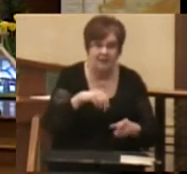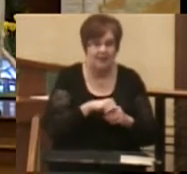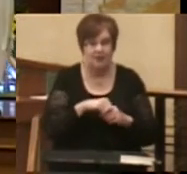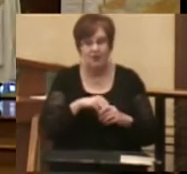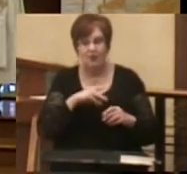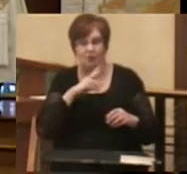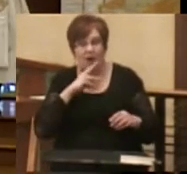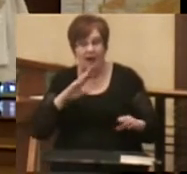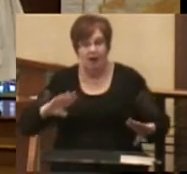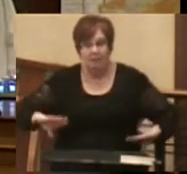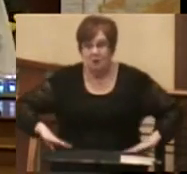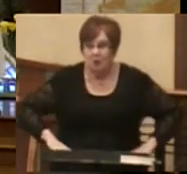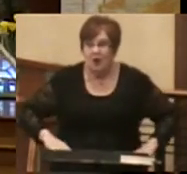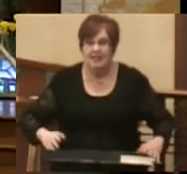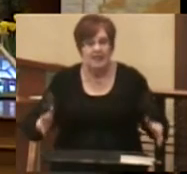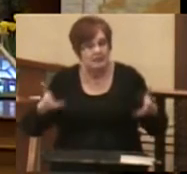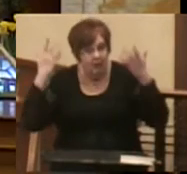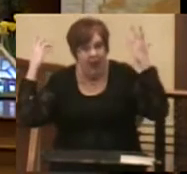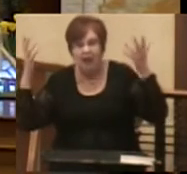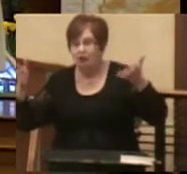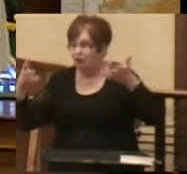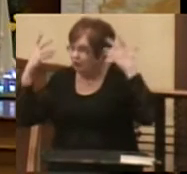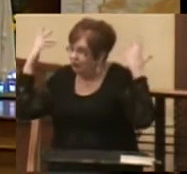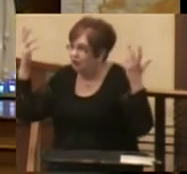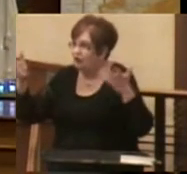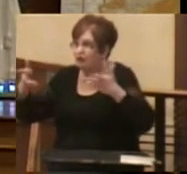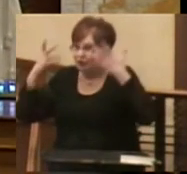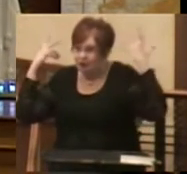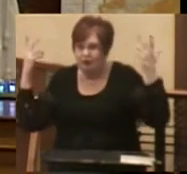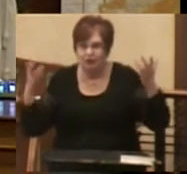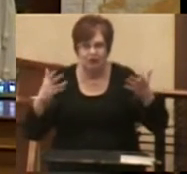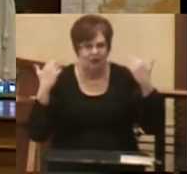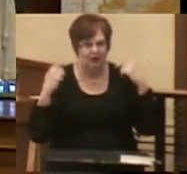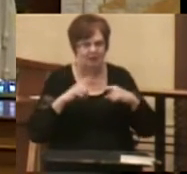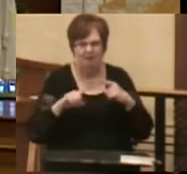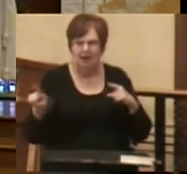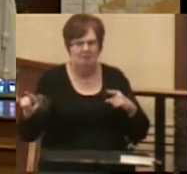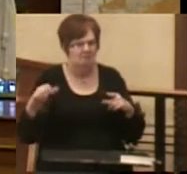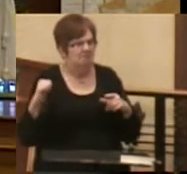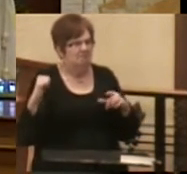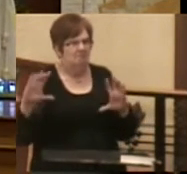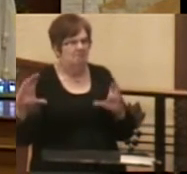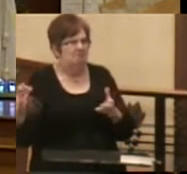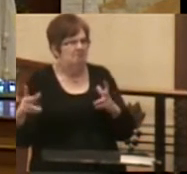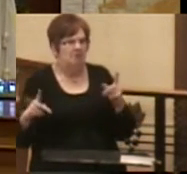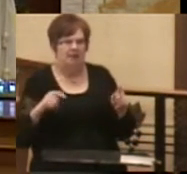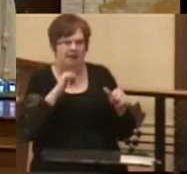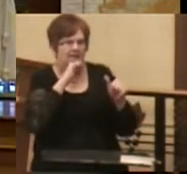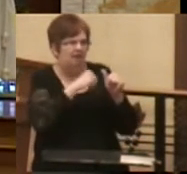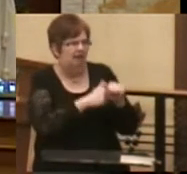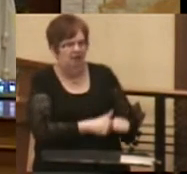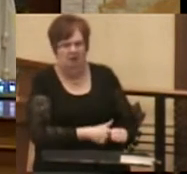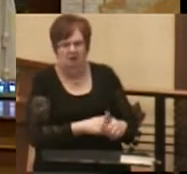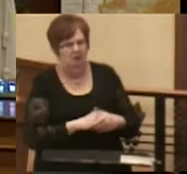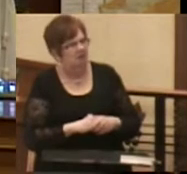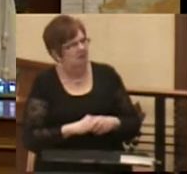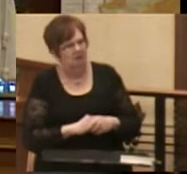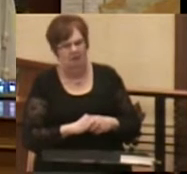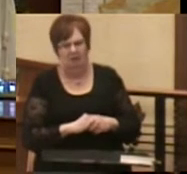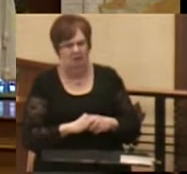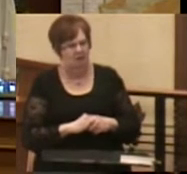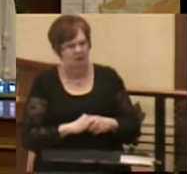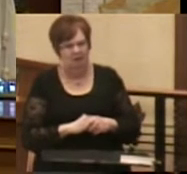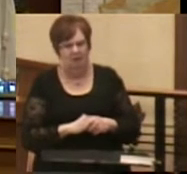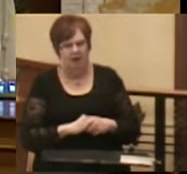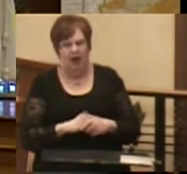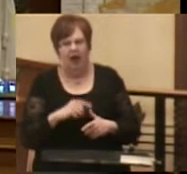waist and splashed water around his head, but the tribe did not follow. So he took